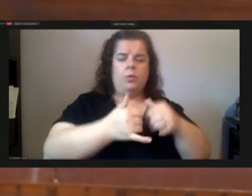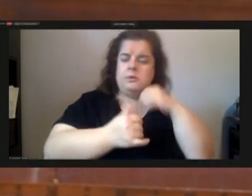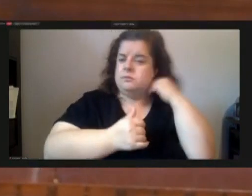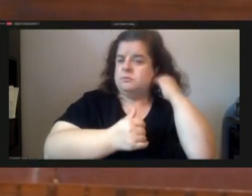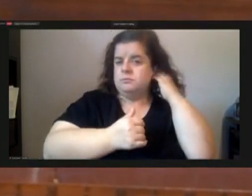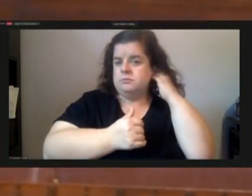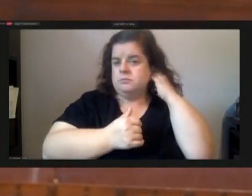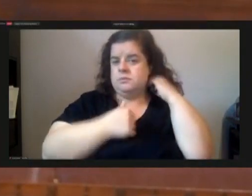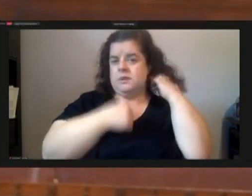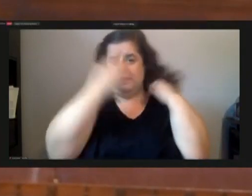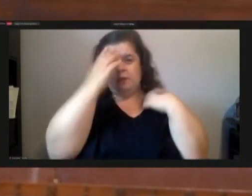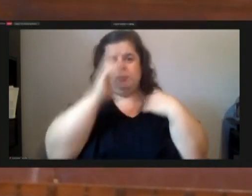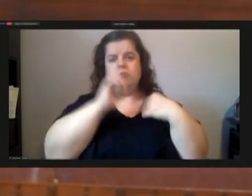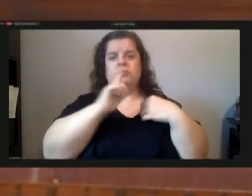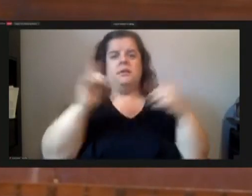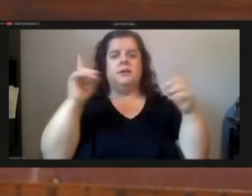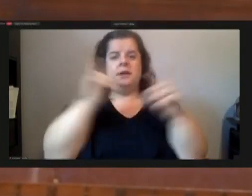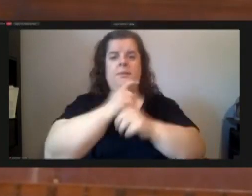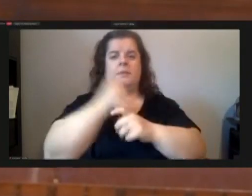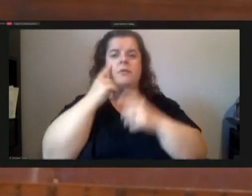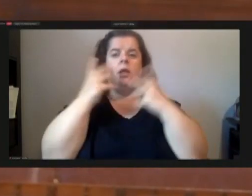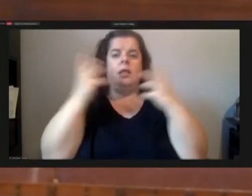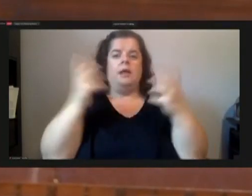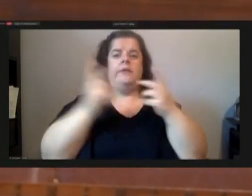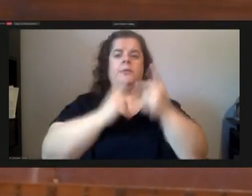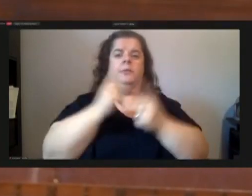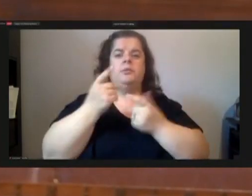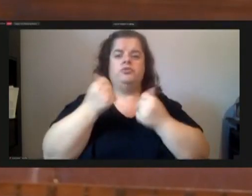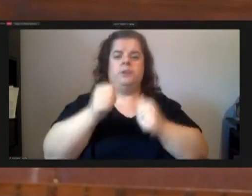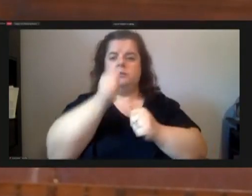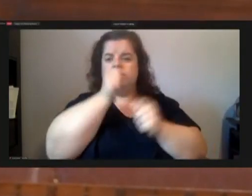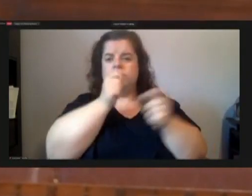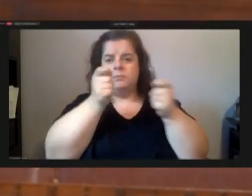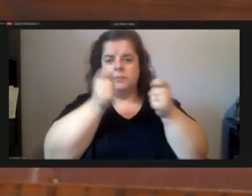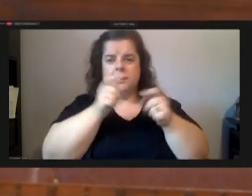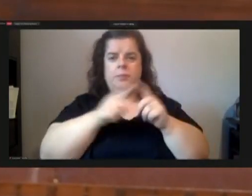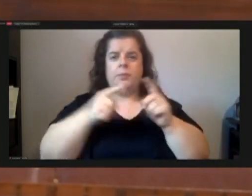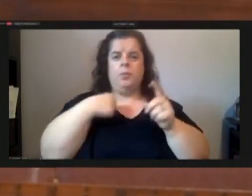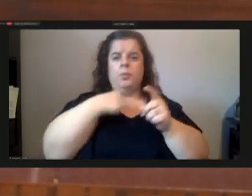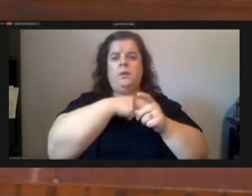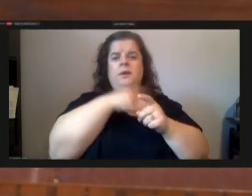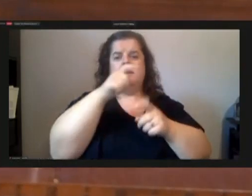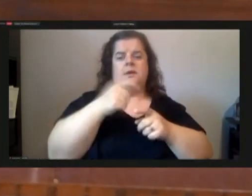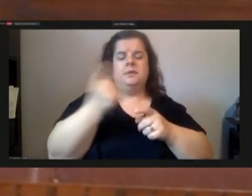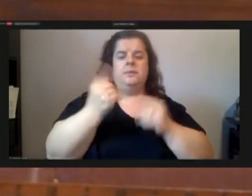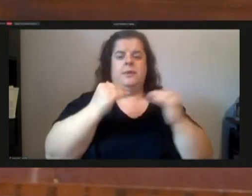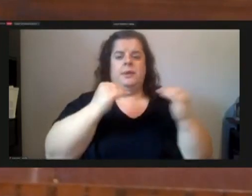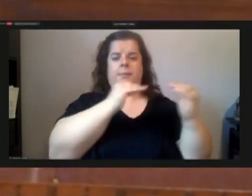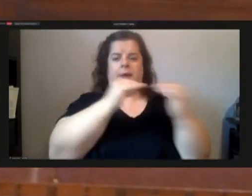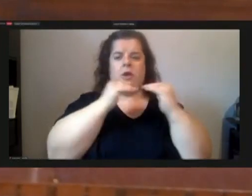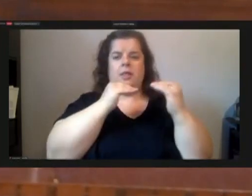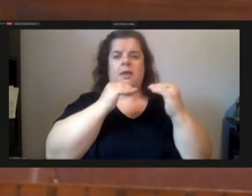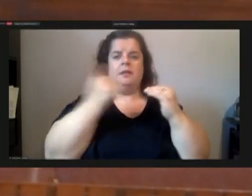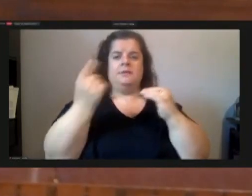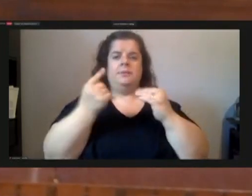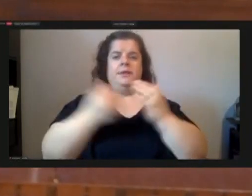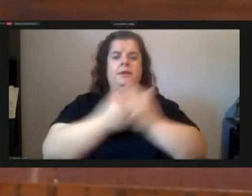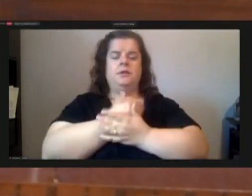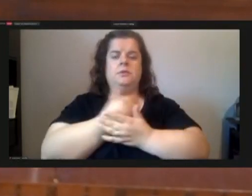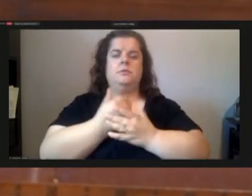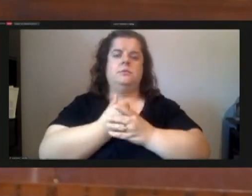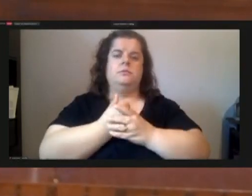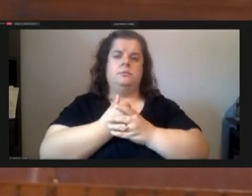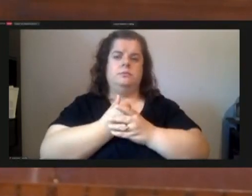that is really complicated for a lot of people to try to deal with but i think we need something parallel and something that is new um so